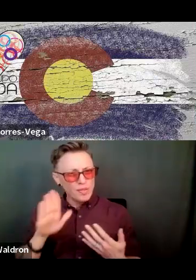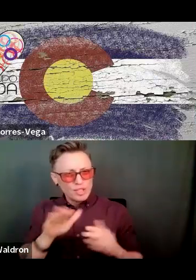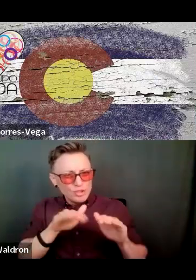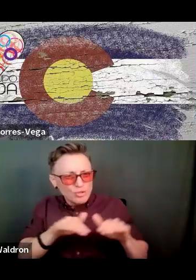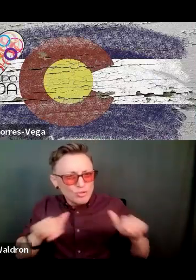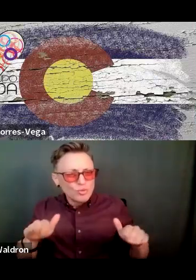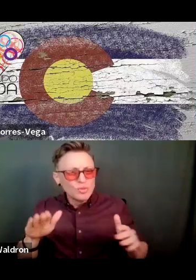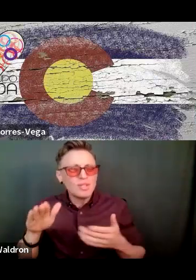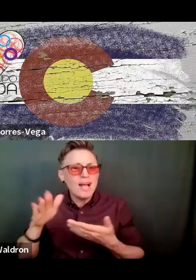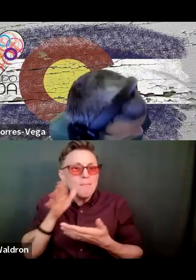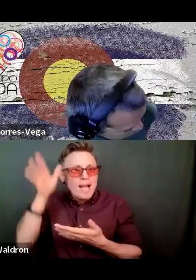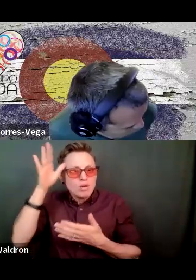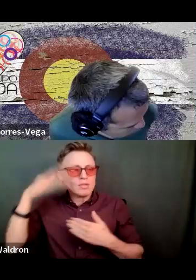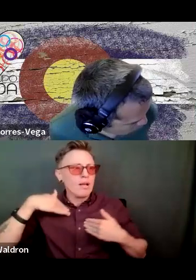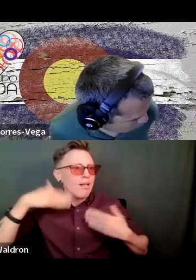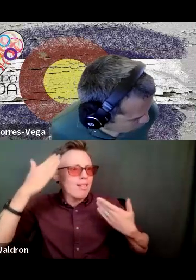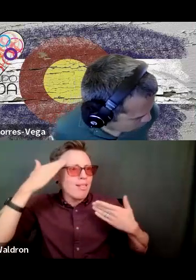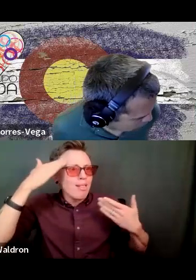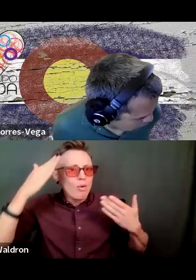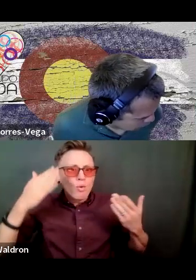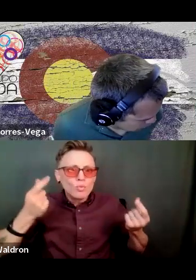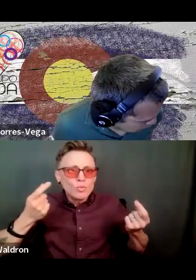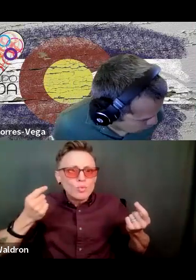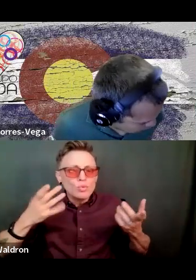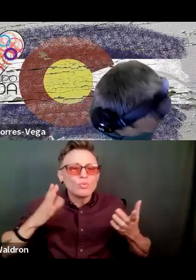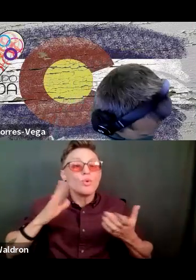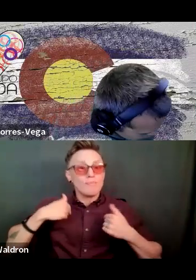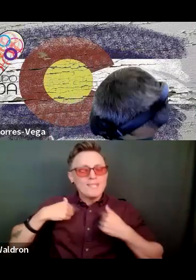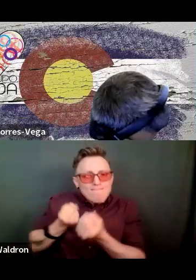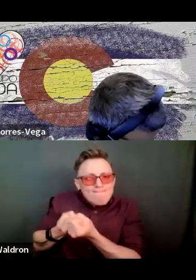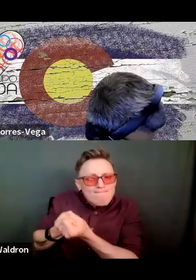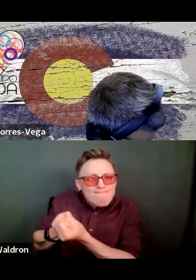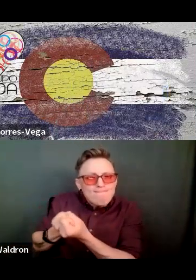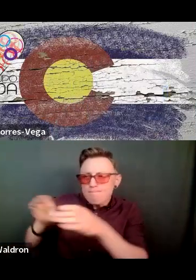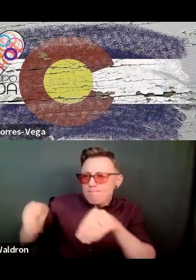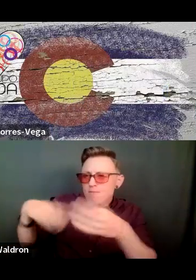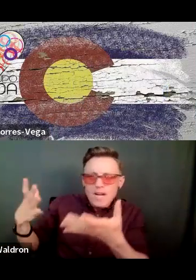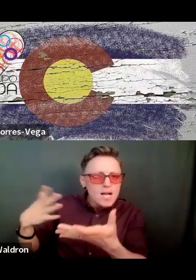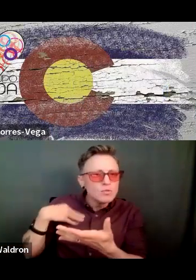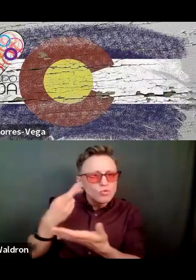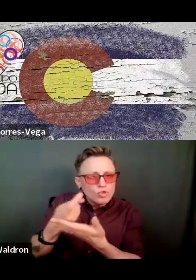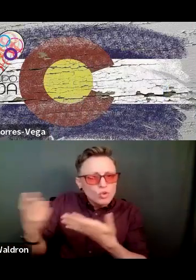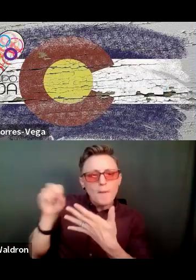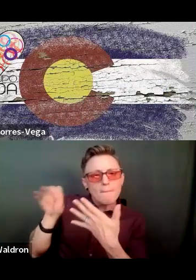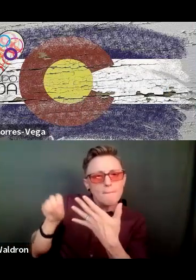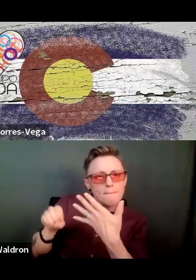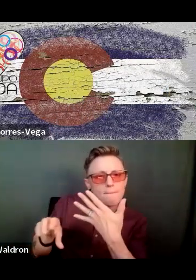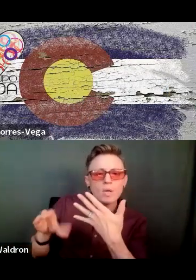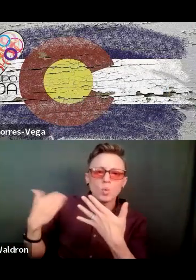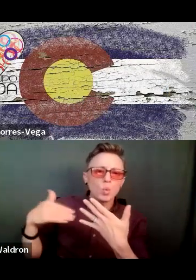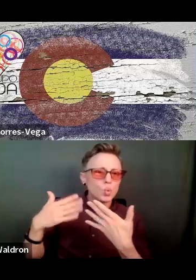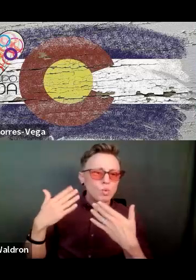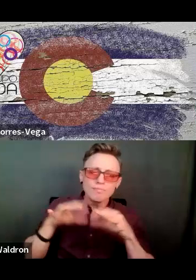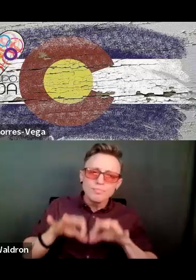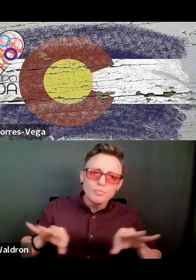you know, what to do. So really trying to be there to advocate for them and to help them provide, you know, to provide some resources for them, I think was extremely important.